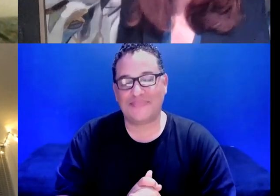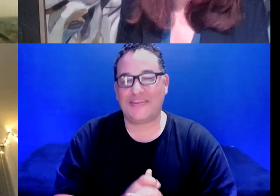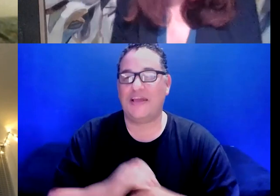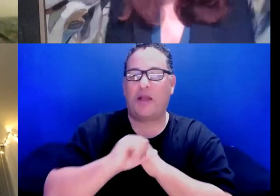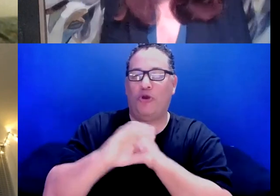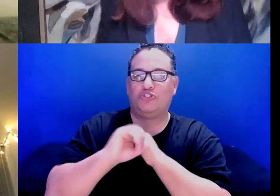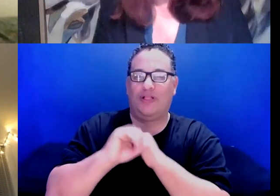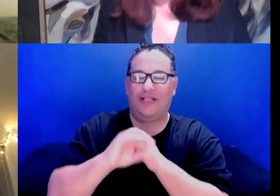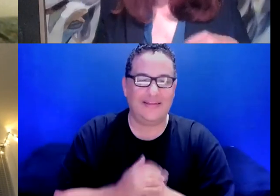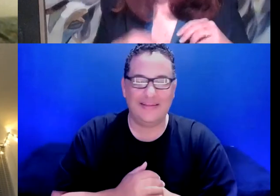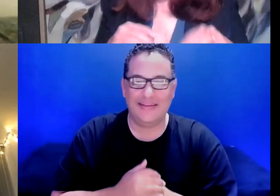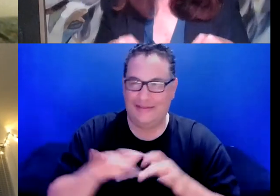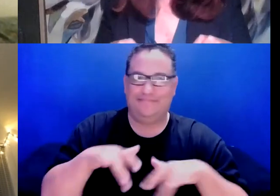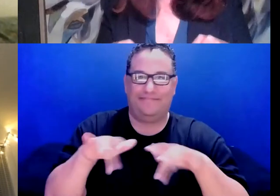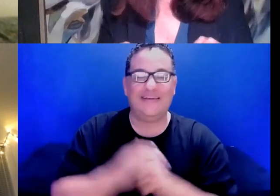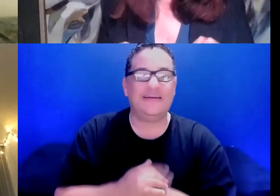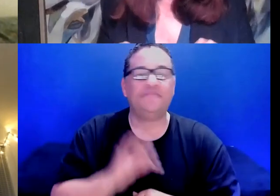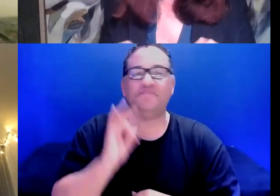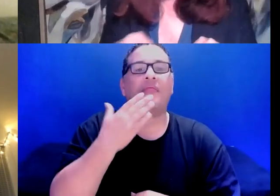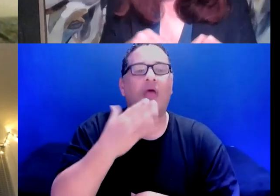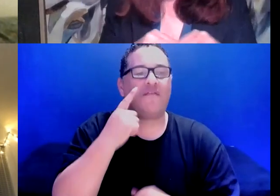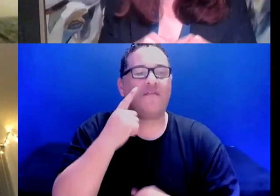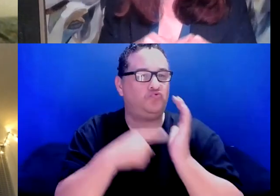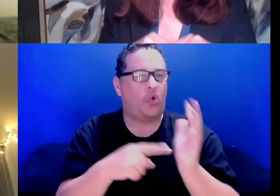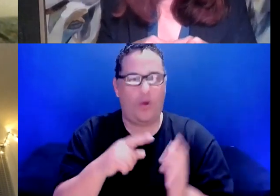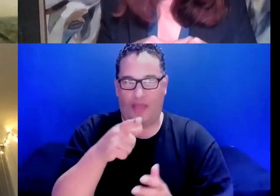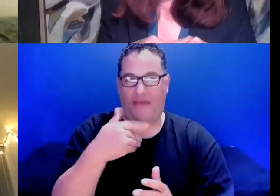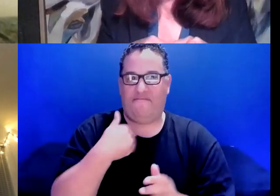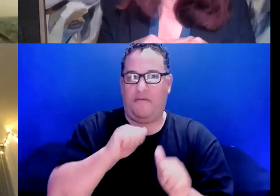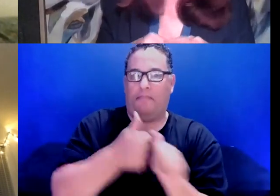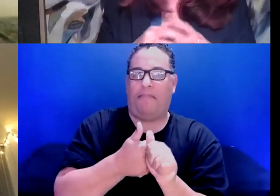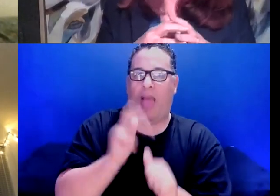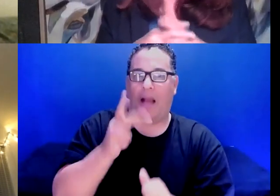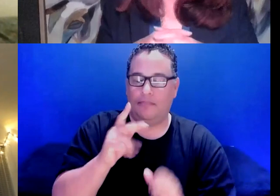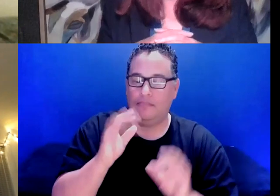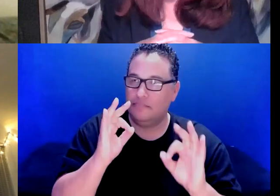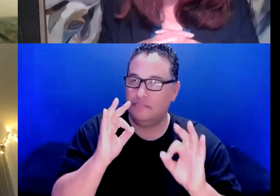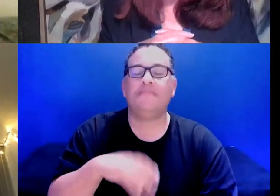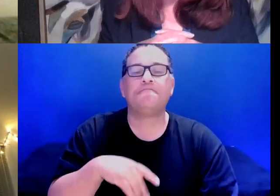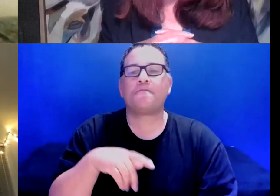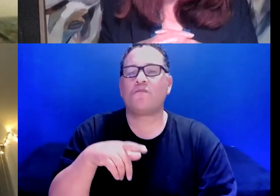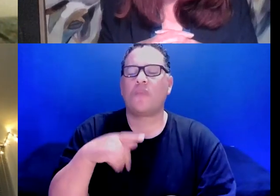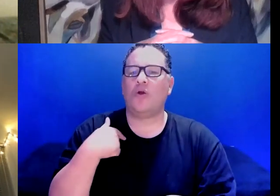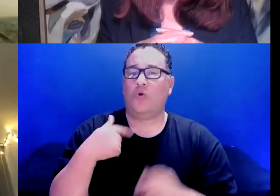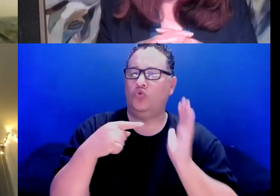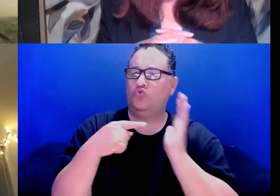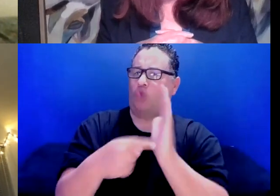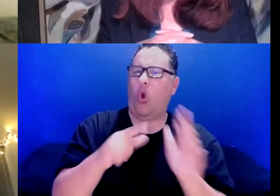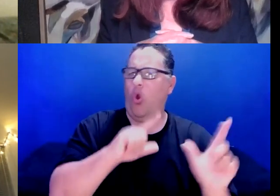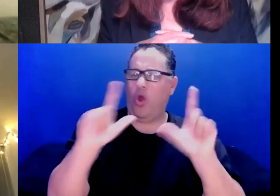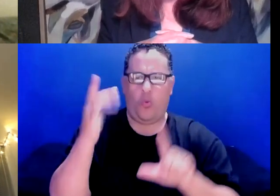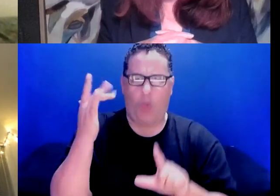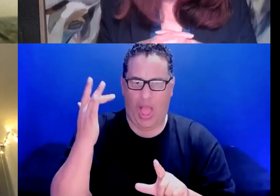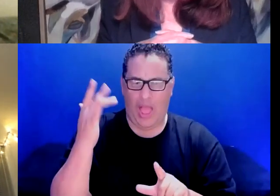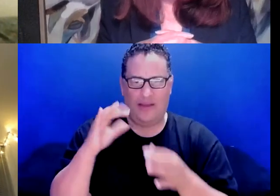Thanks, Daly, and thanks for having the backup. So we ended with that because, in terms of the presentation, just because when